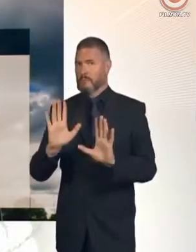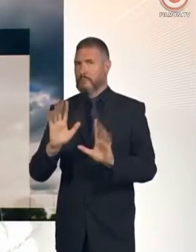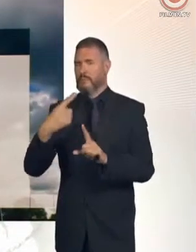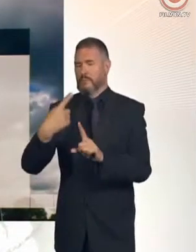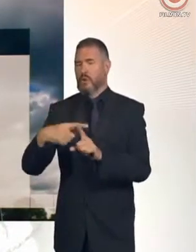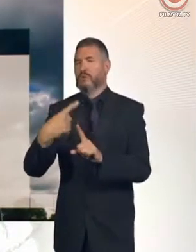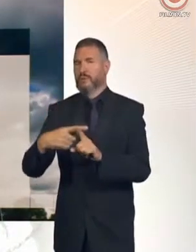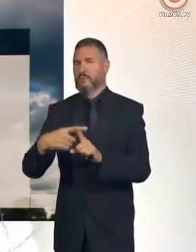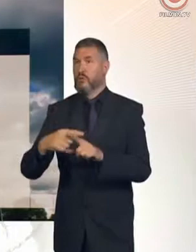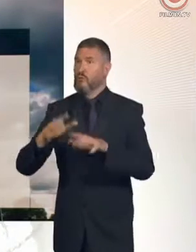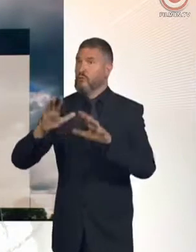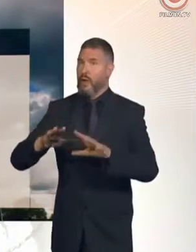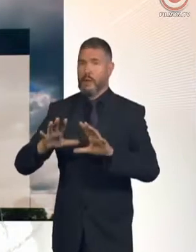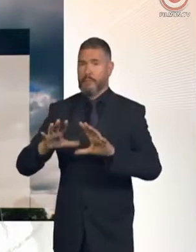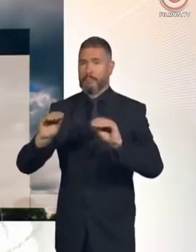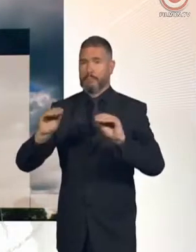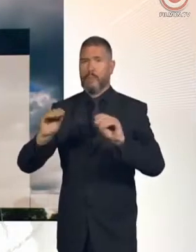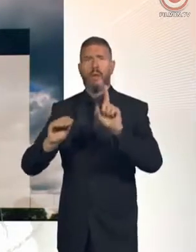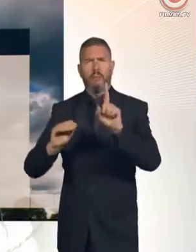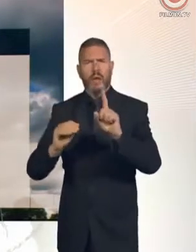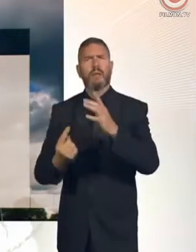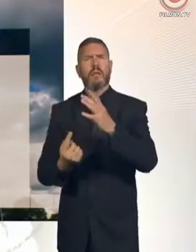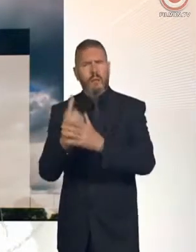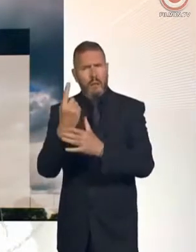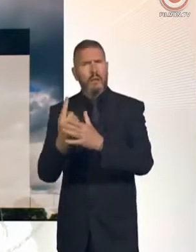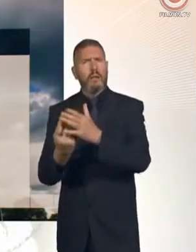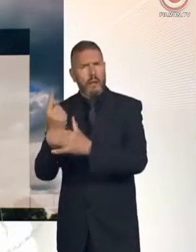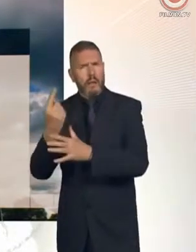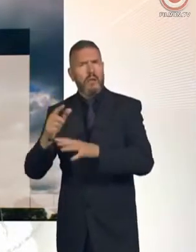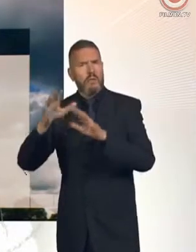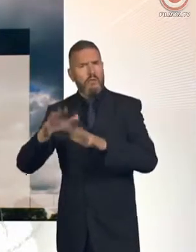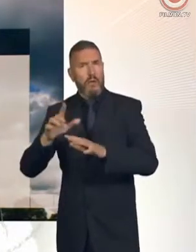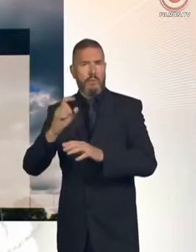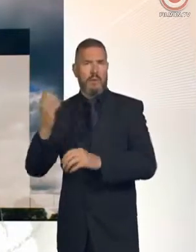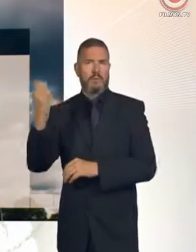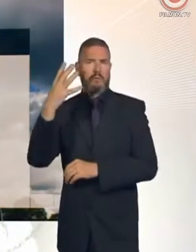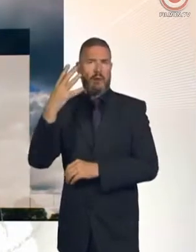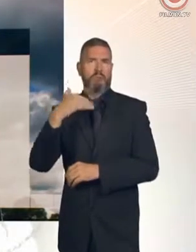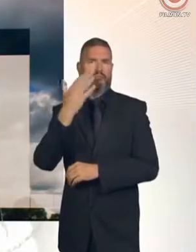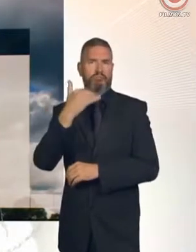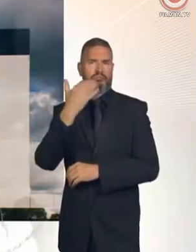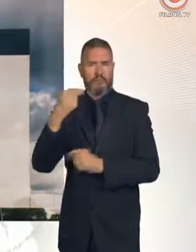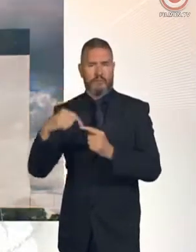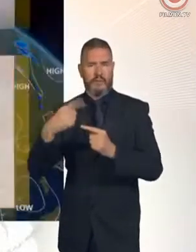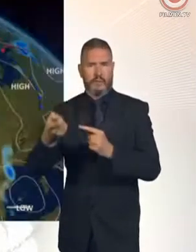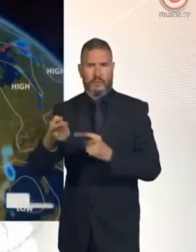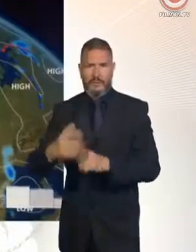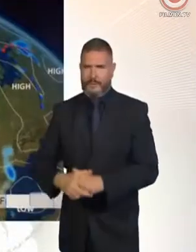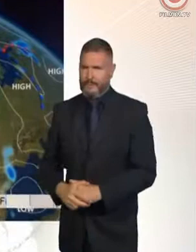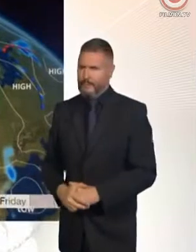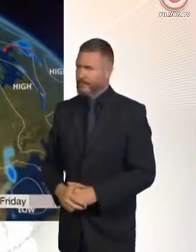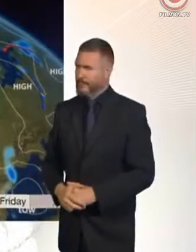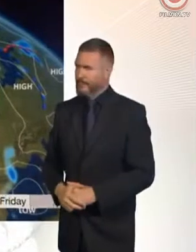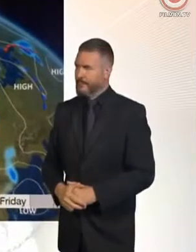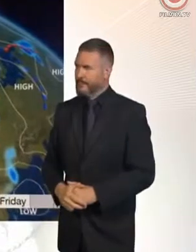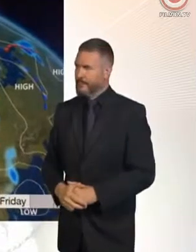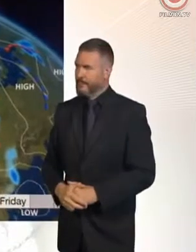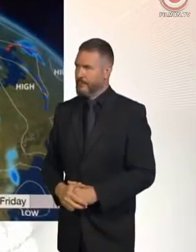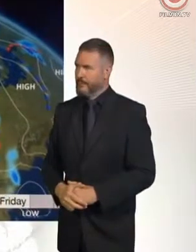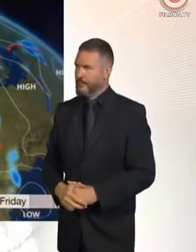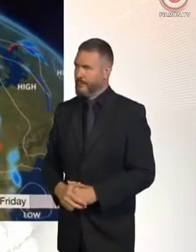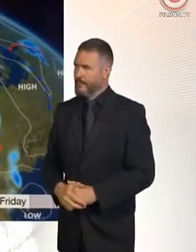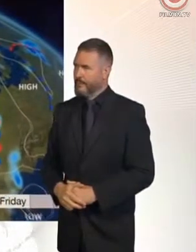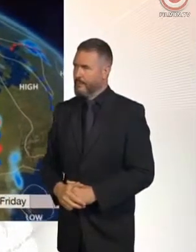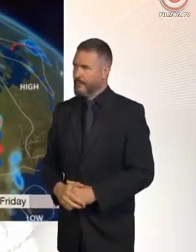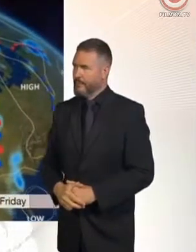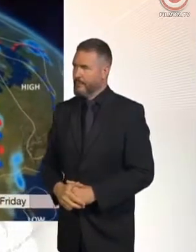Dryer for most of us. There still will be some rain around, but certainly more sunshine than we've seen this week, and as a result, just that little bit warmer